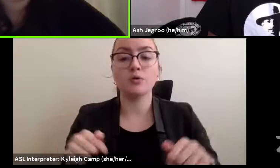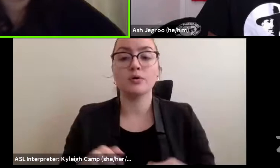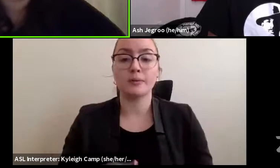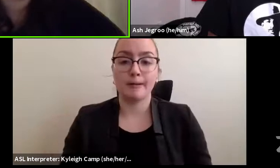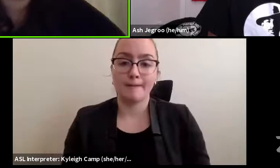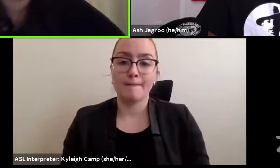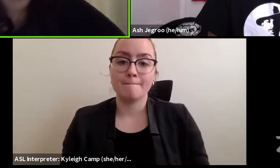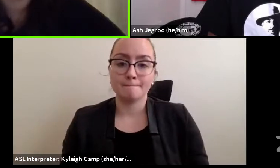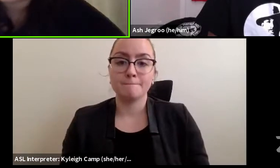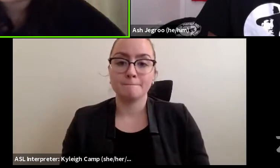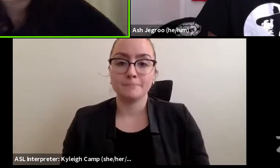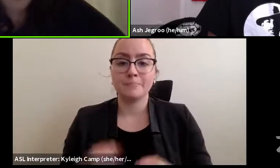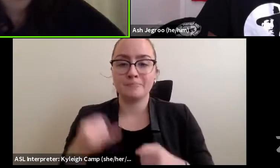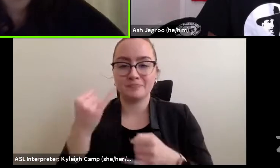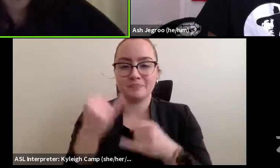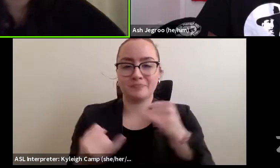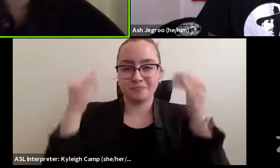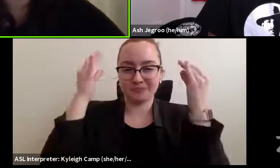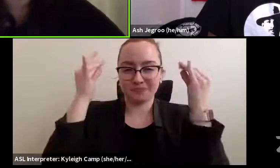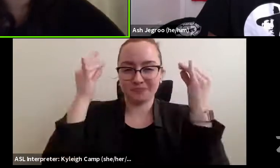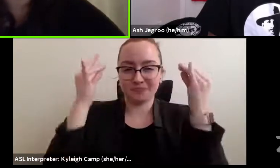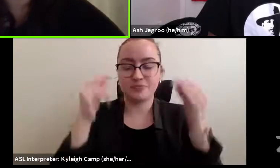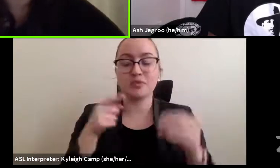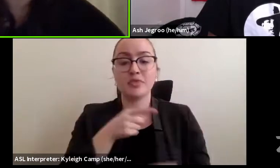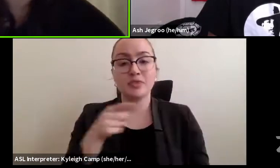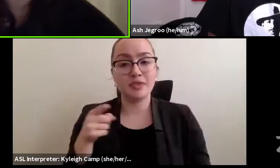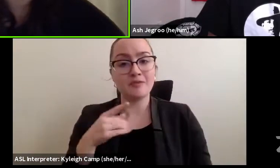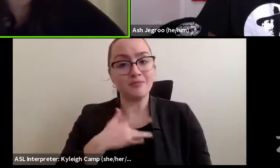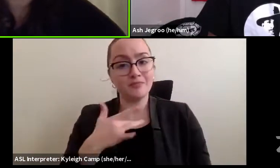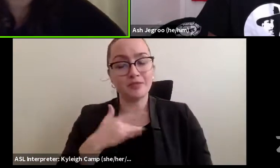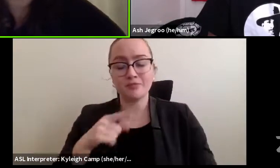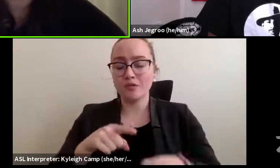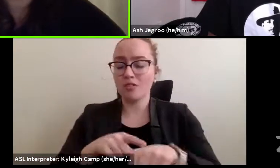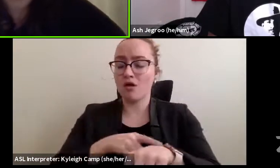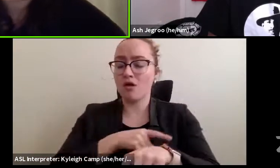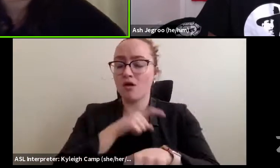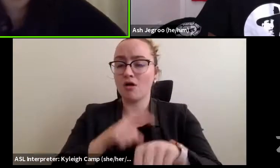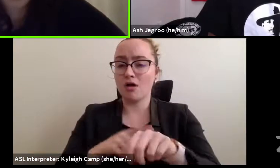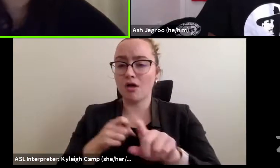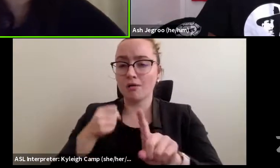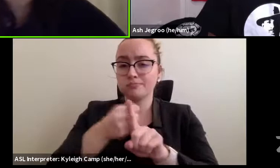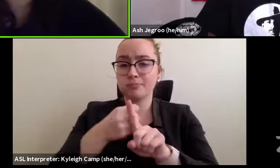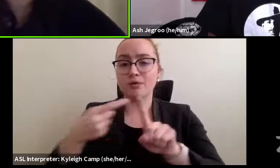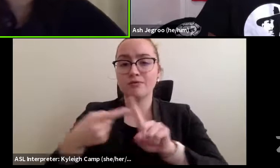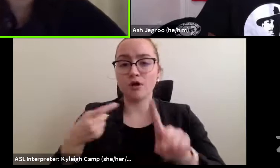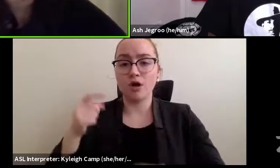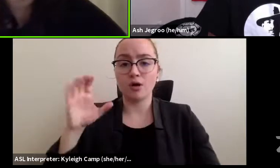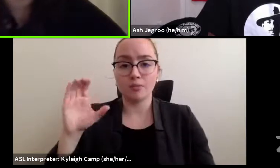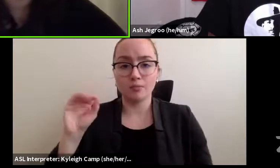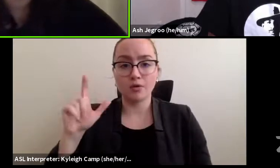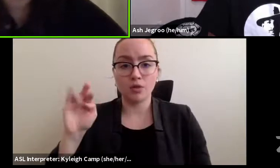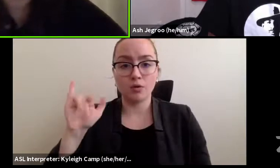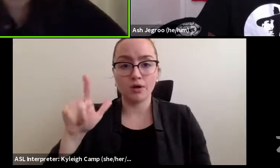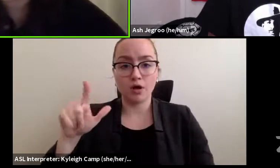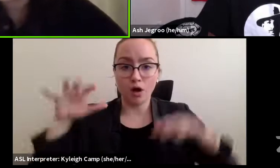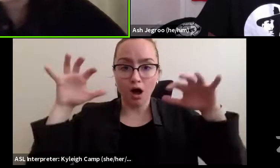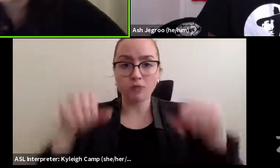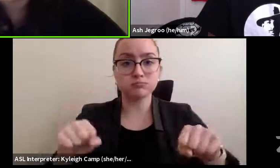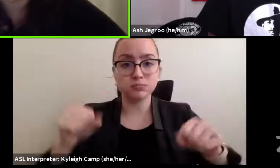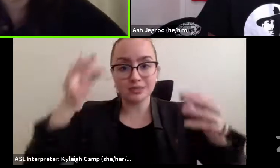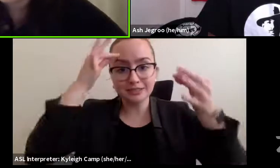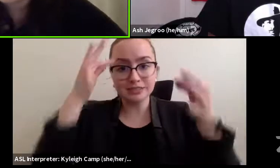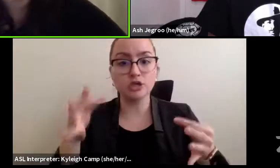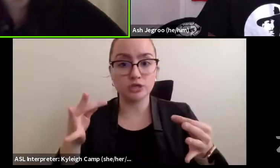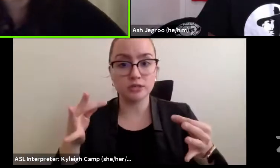final thought, these examples are a glimpse of a long lasting effect of colonial decisions, such as formation of a border, on post